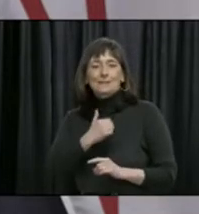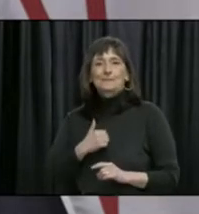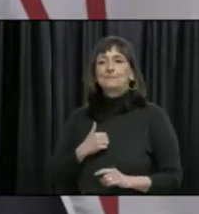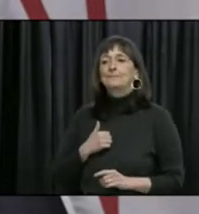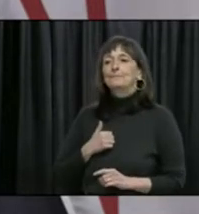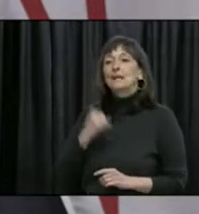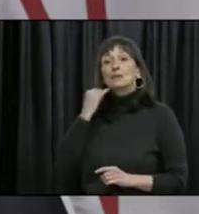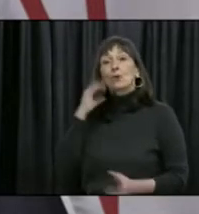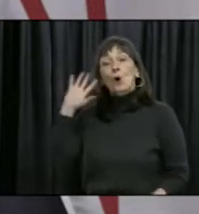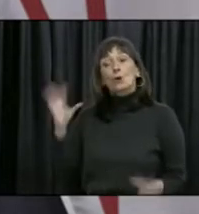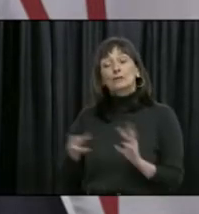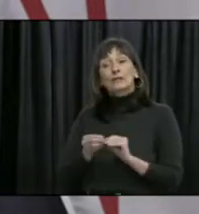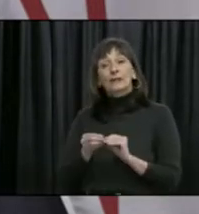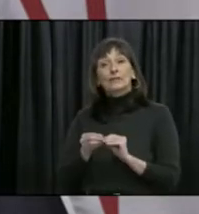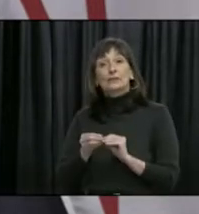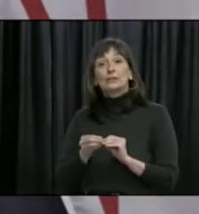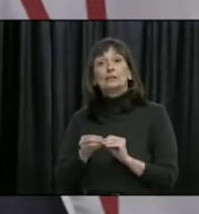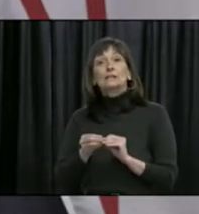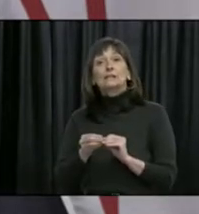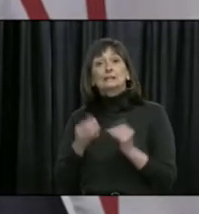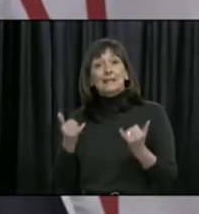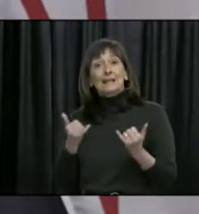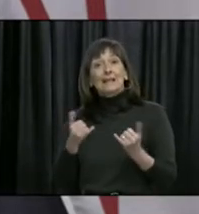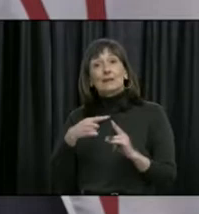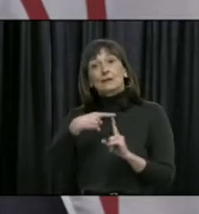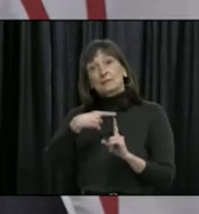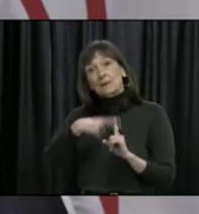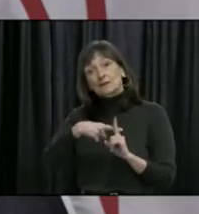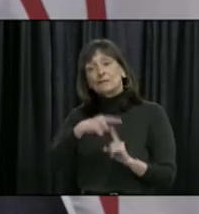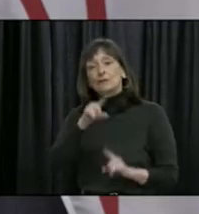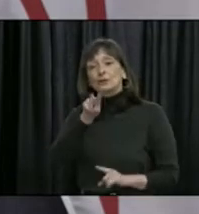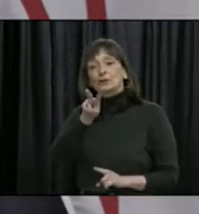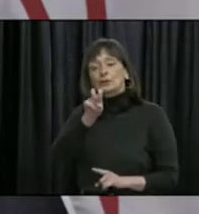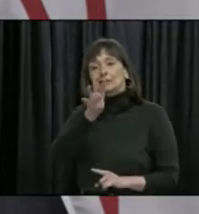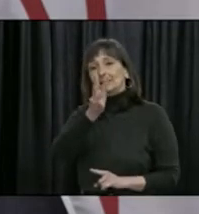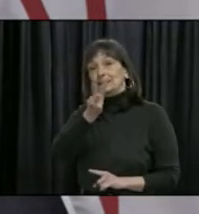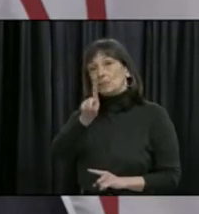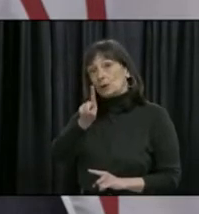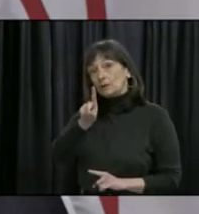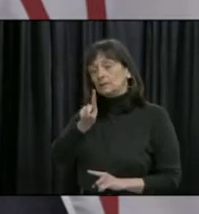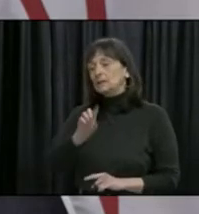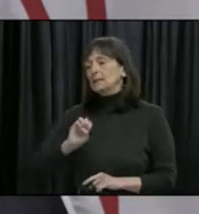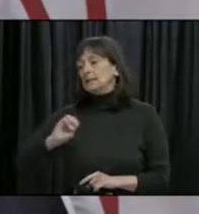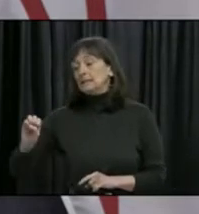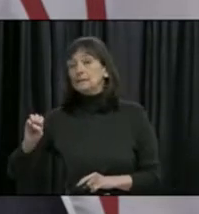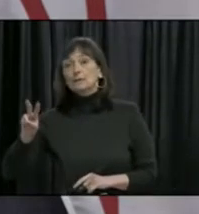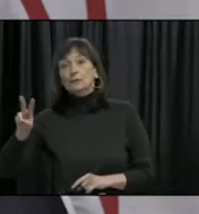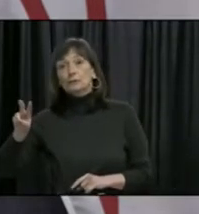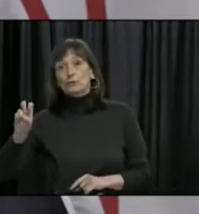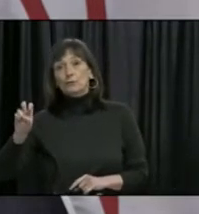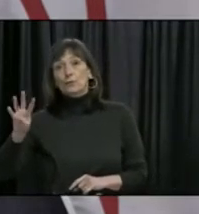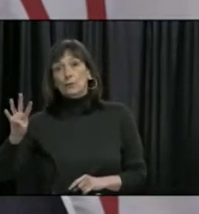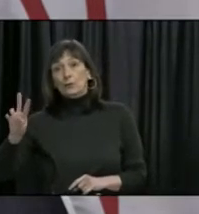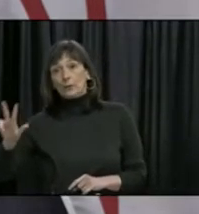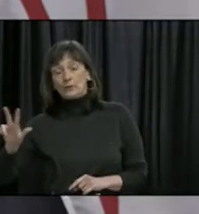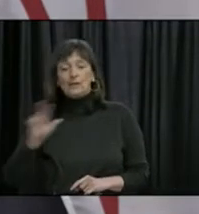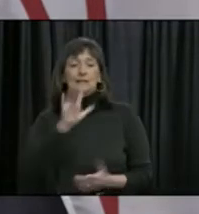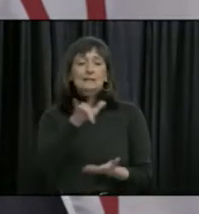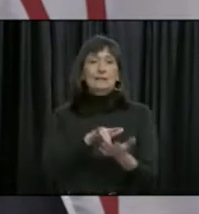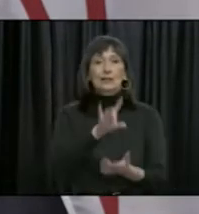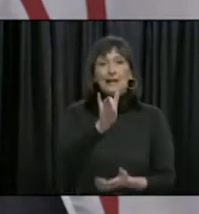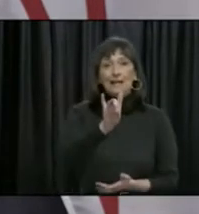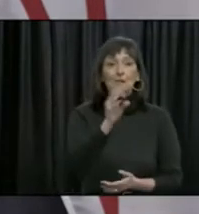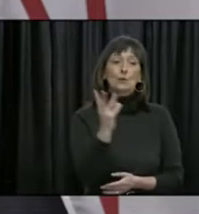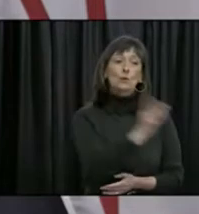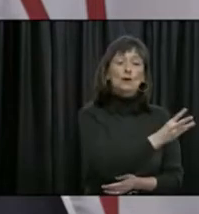the total number of cases in the province remains at 261, with 243 cases in Eastern, 8 in Central,